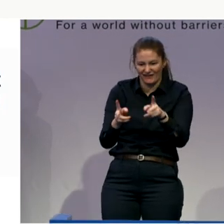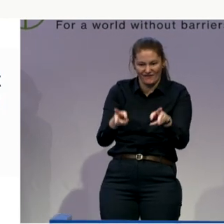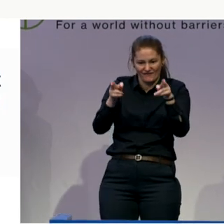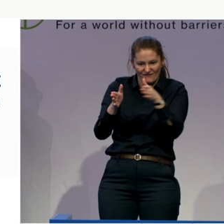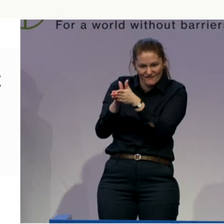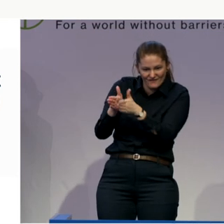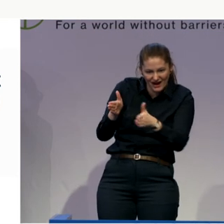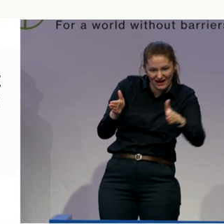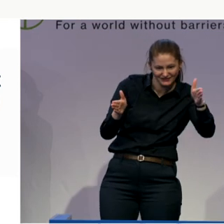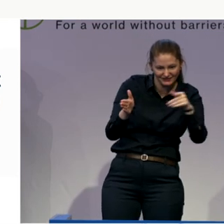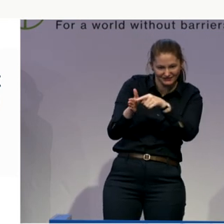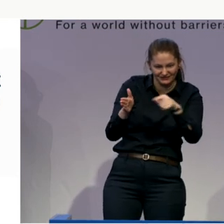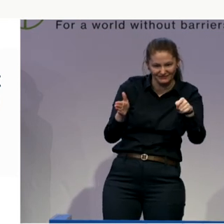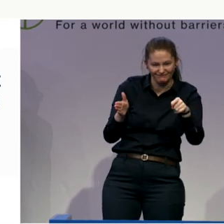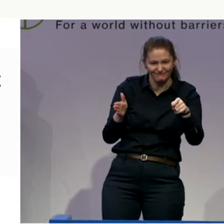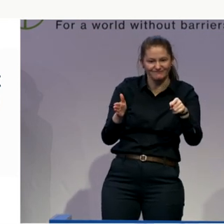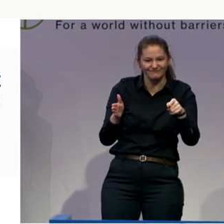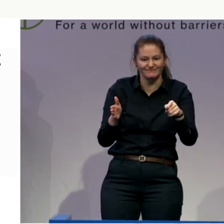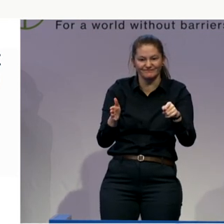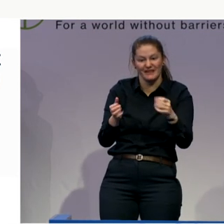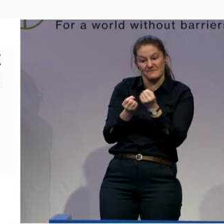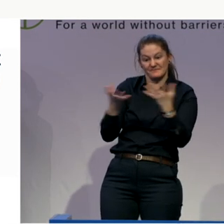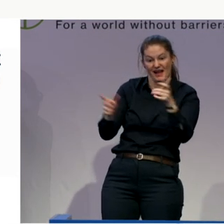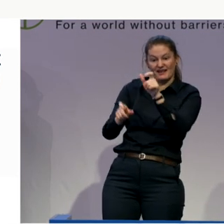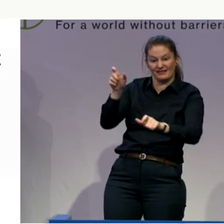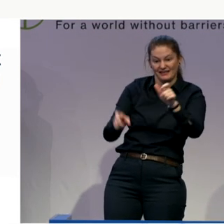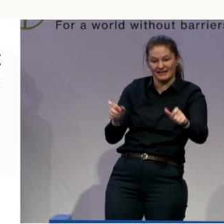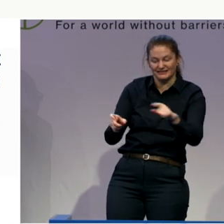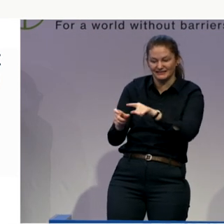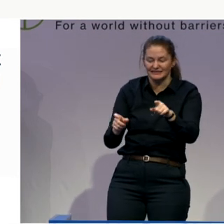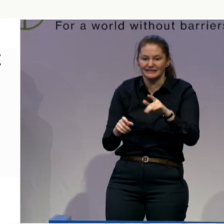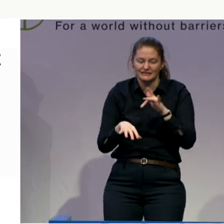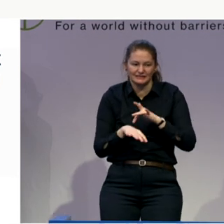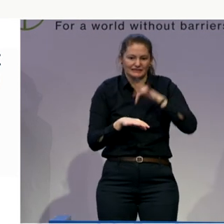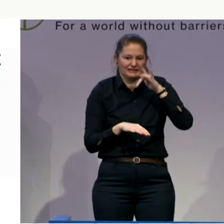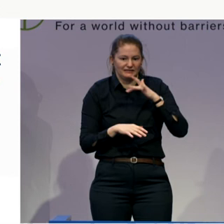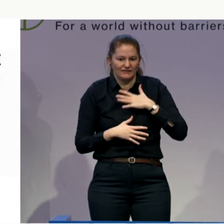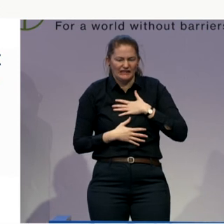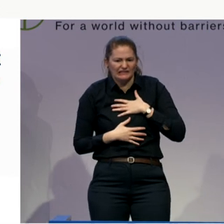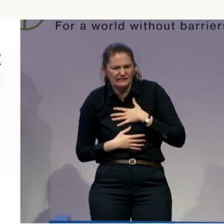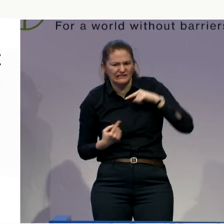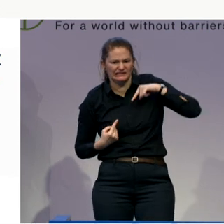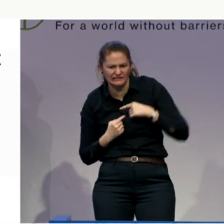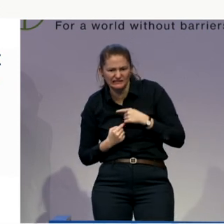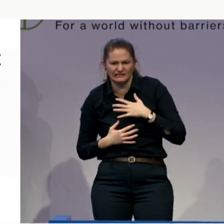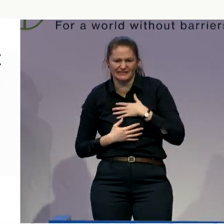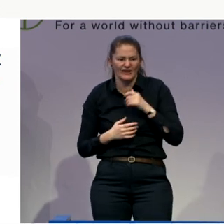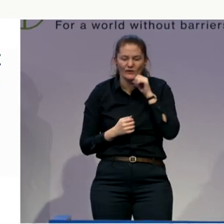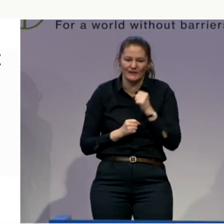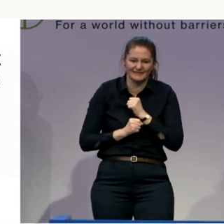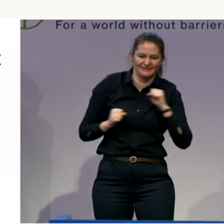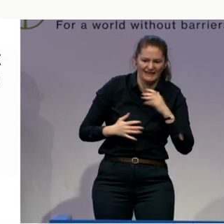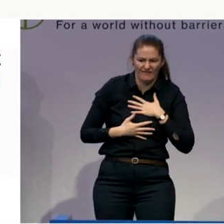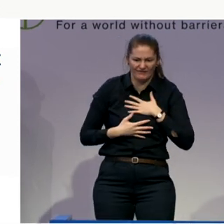people who identify themselves as having, probably having a disability but don't know yet for sure, is that is